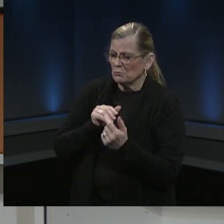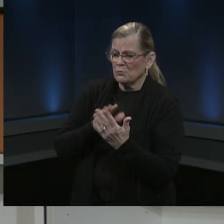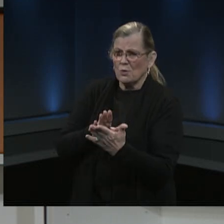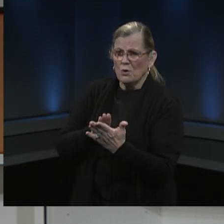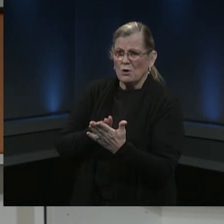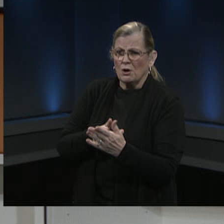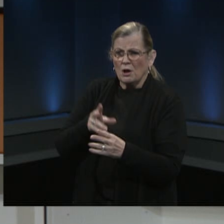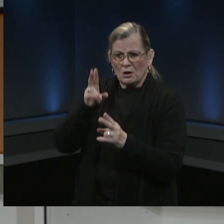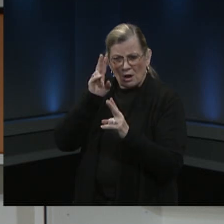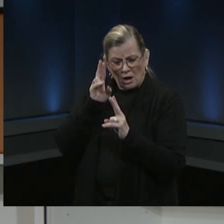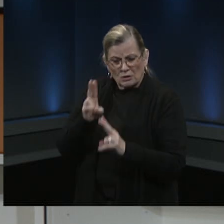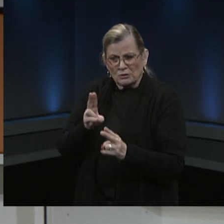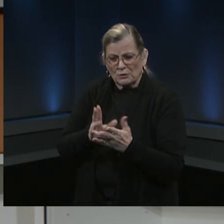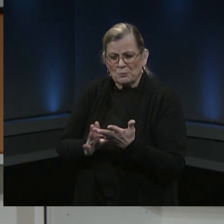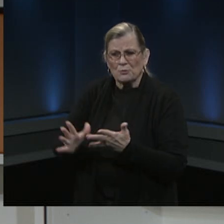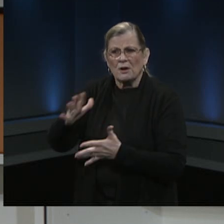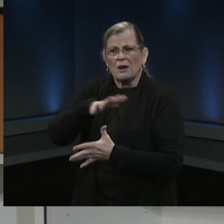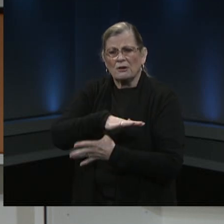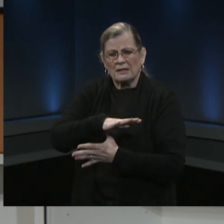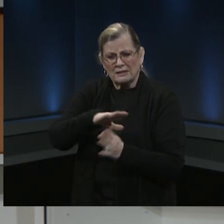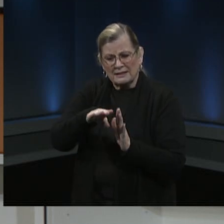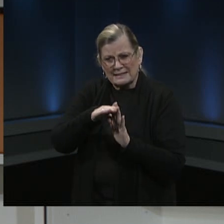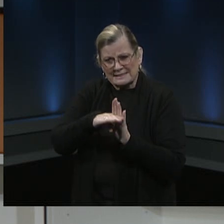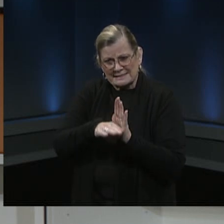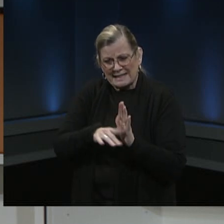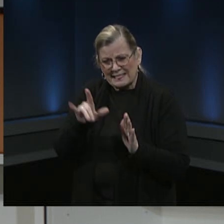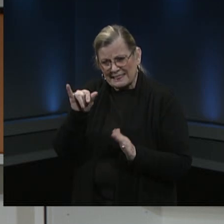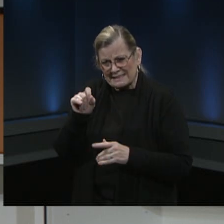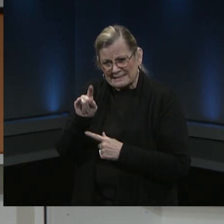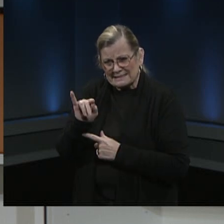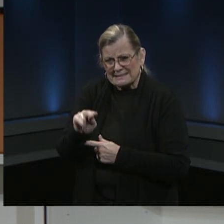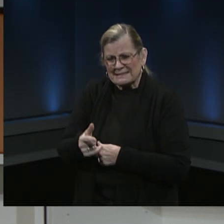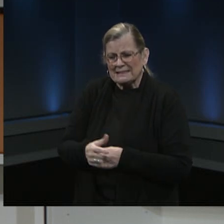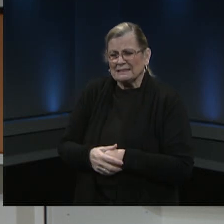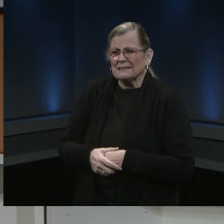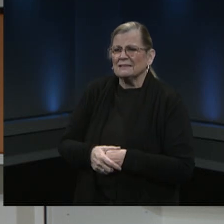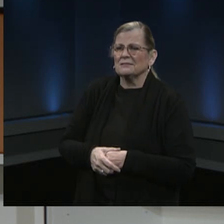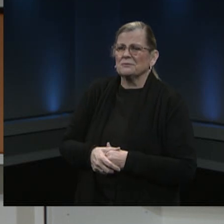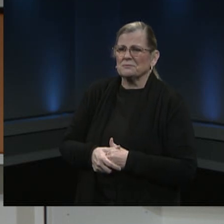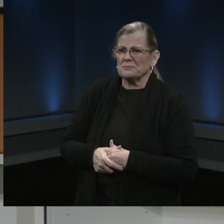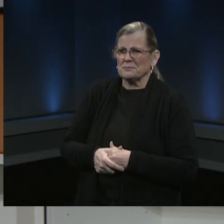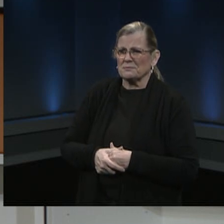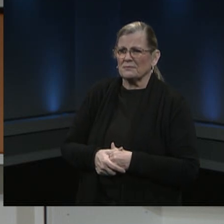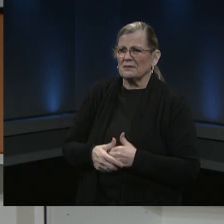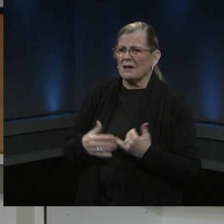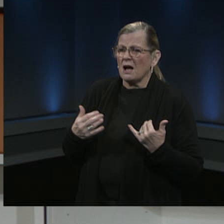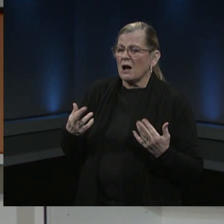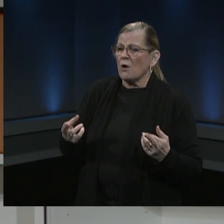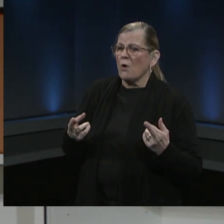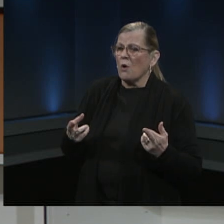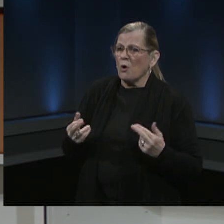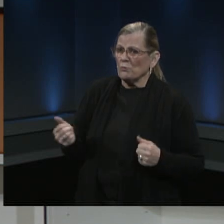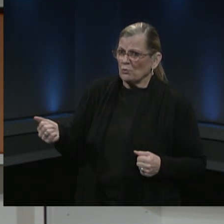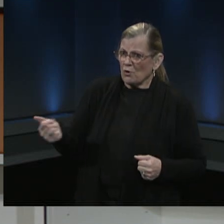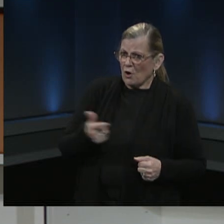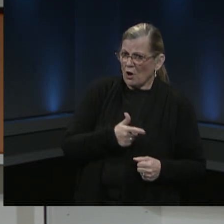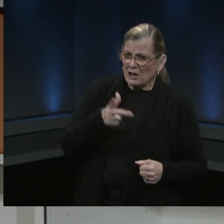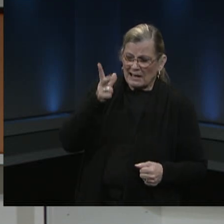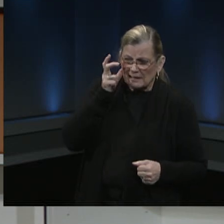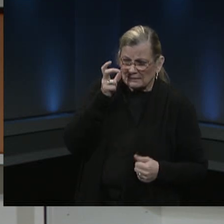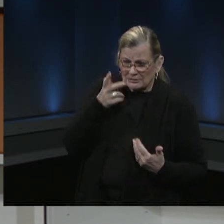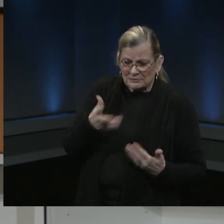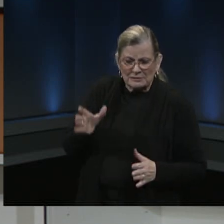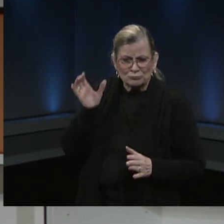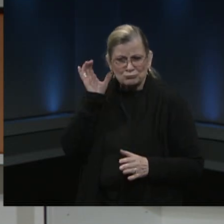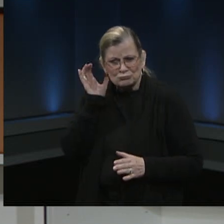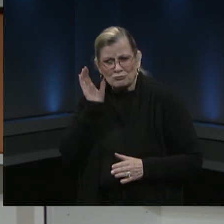prioritization that we've shared and we hope that our staff listening tonight and those that are not but you all are here